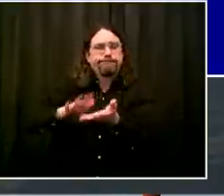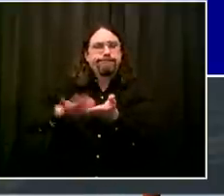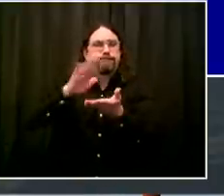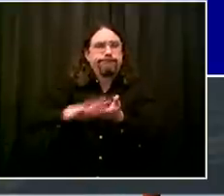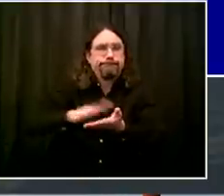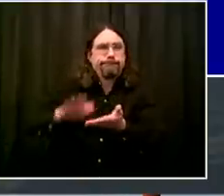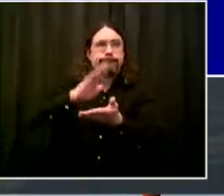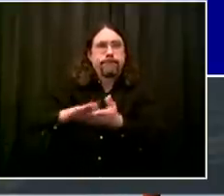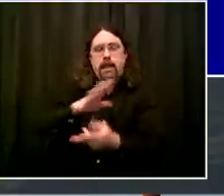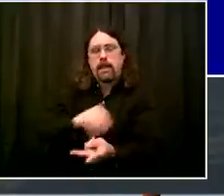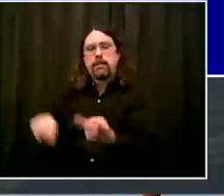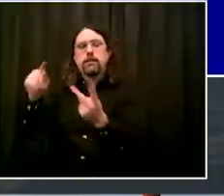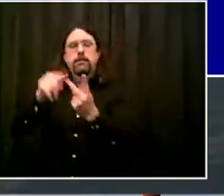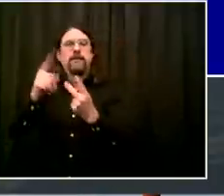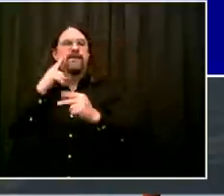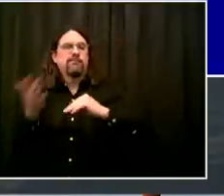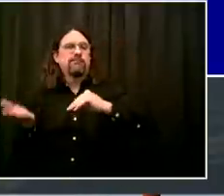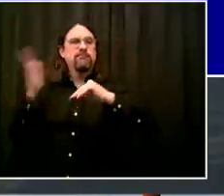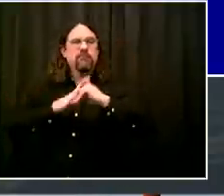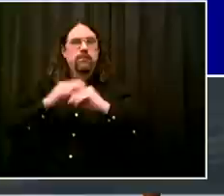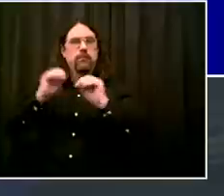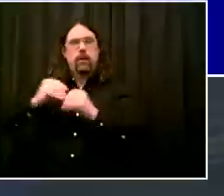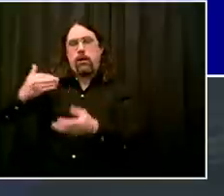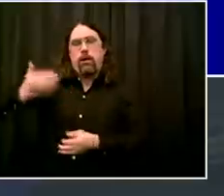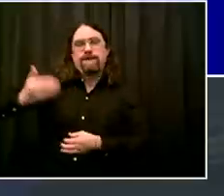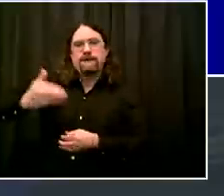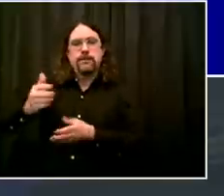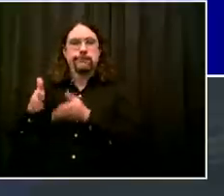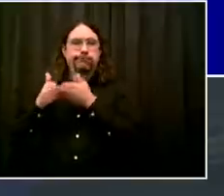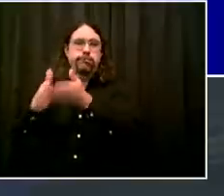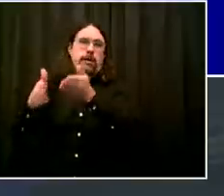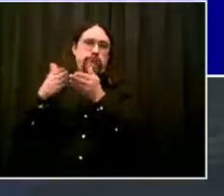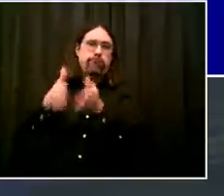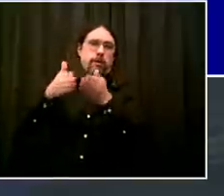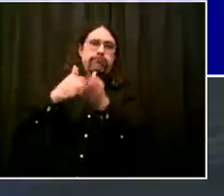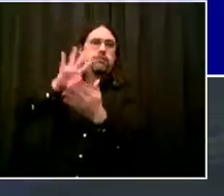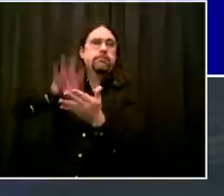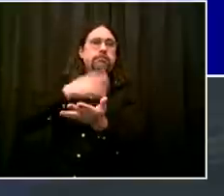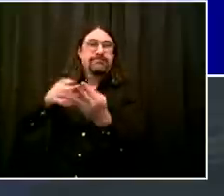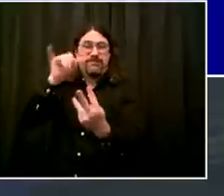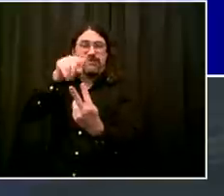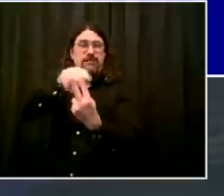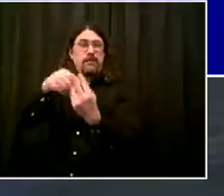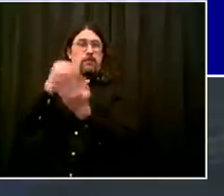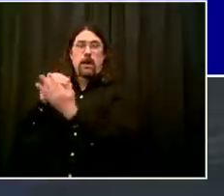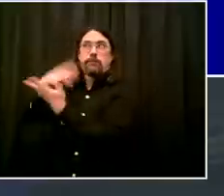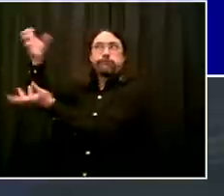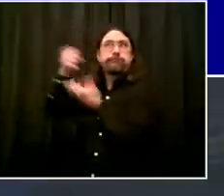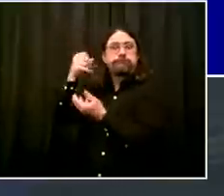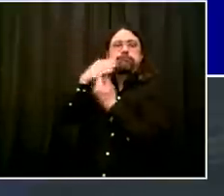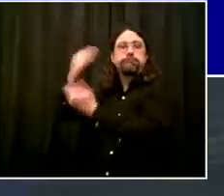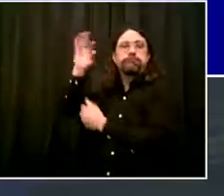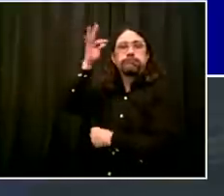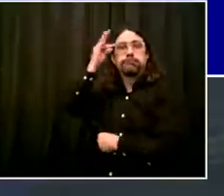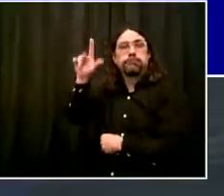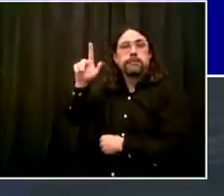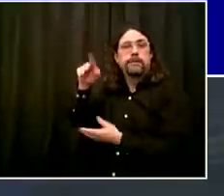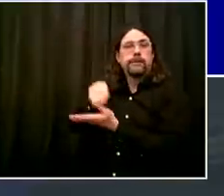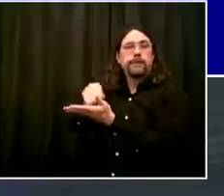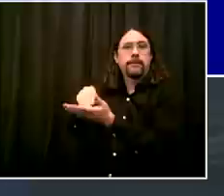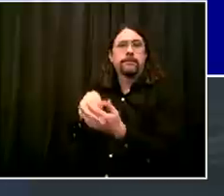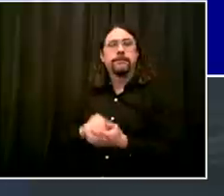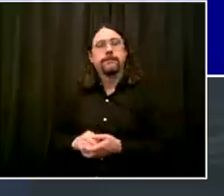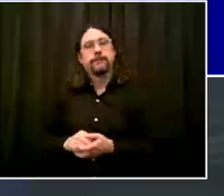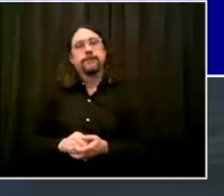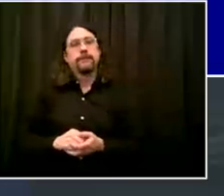Okay. Now, I constantly come back to appreciating the folks